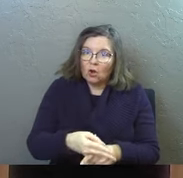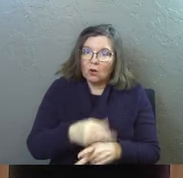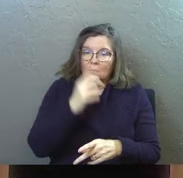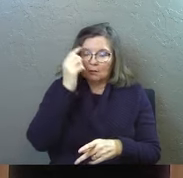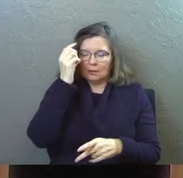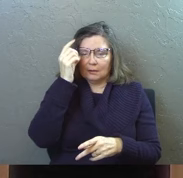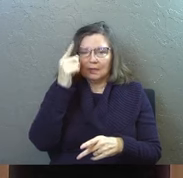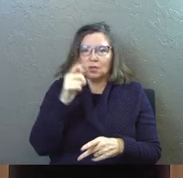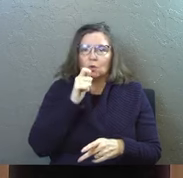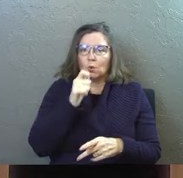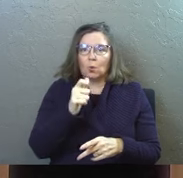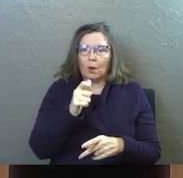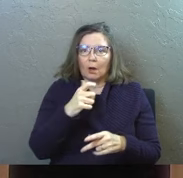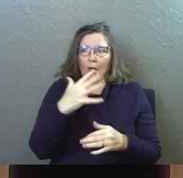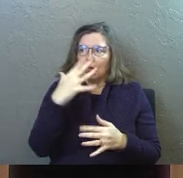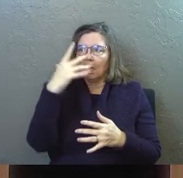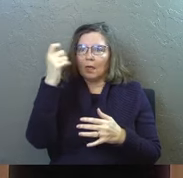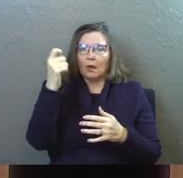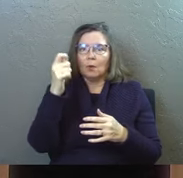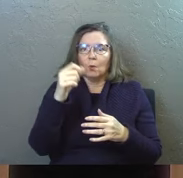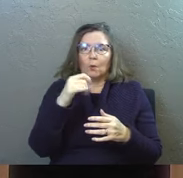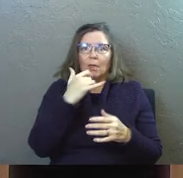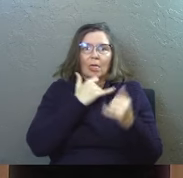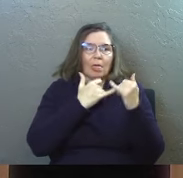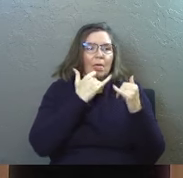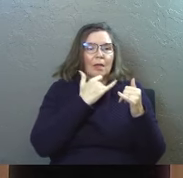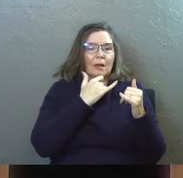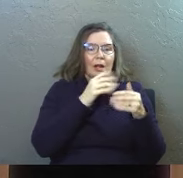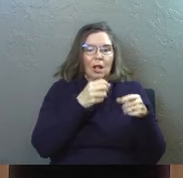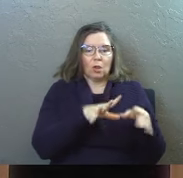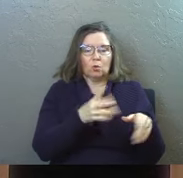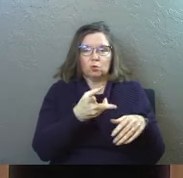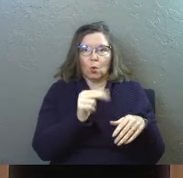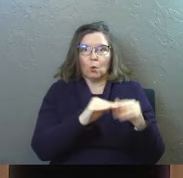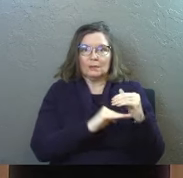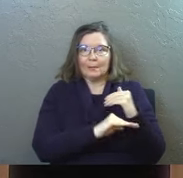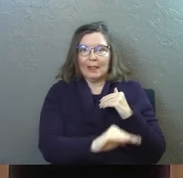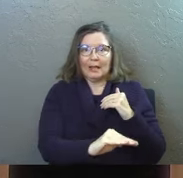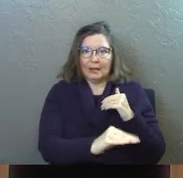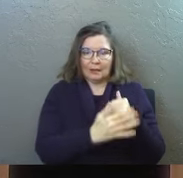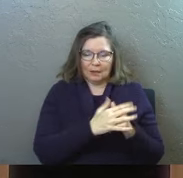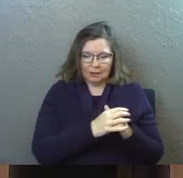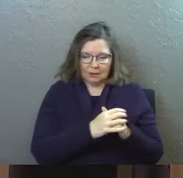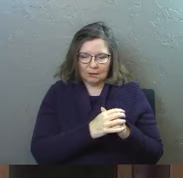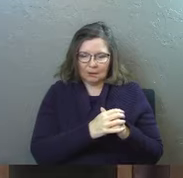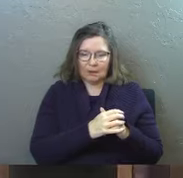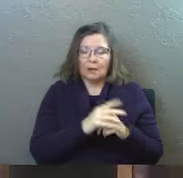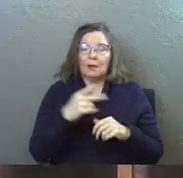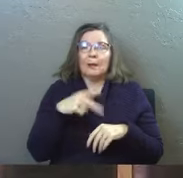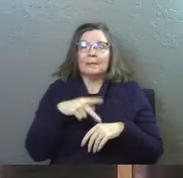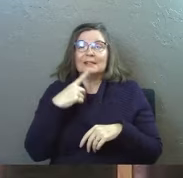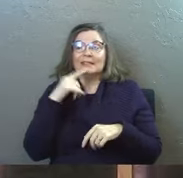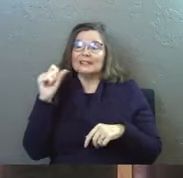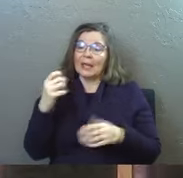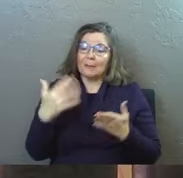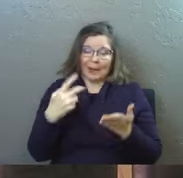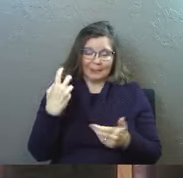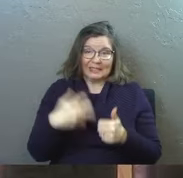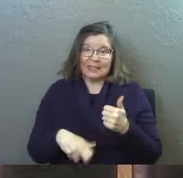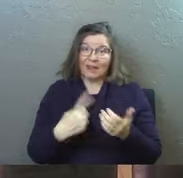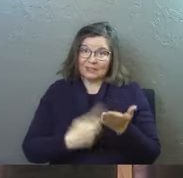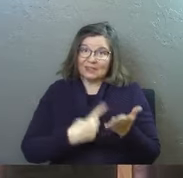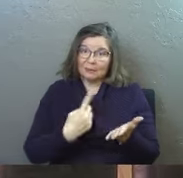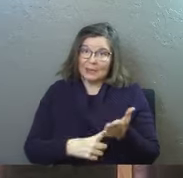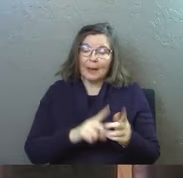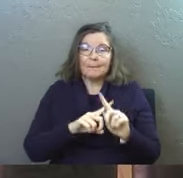that you are not carried away with the error of lawless people and lose your own stability so Peter says yeah it might be tough